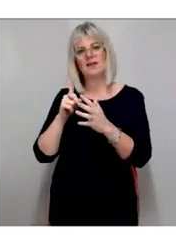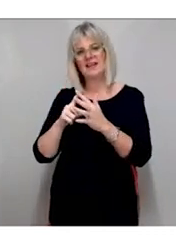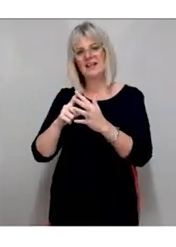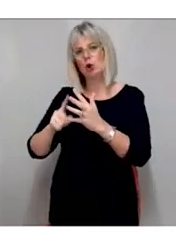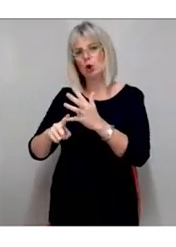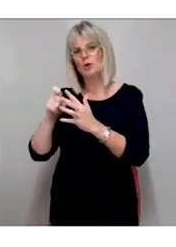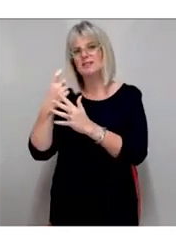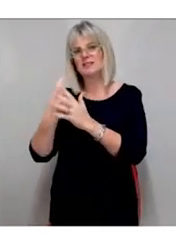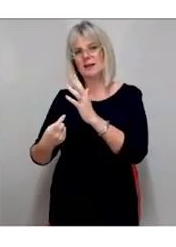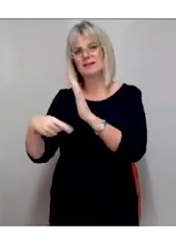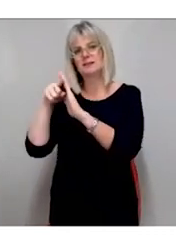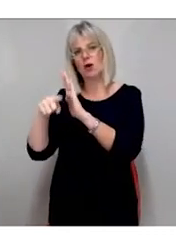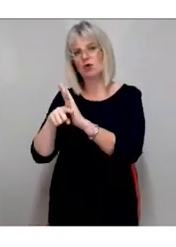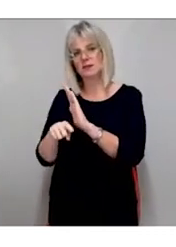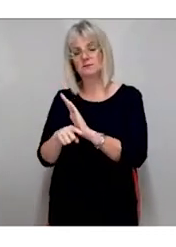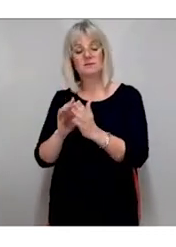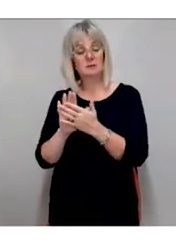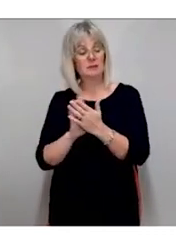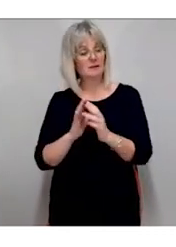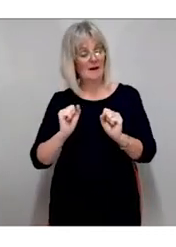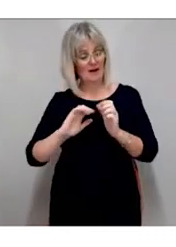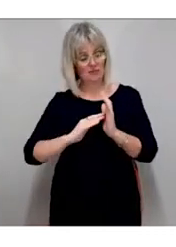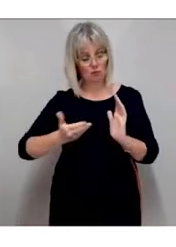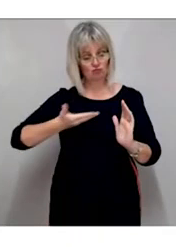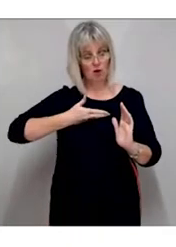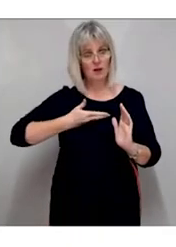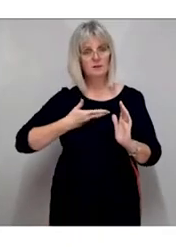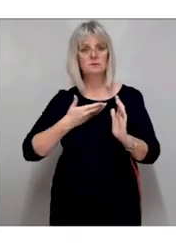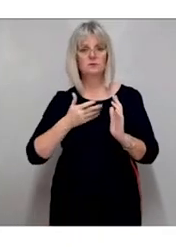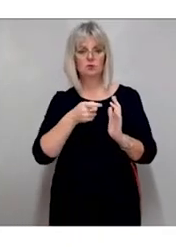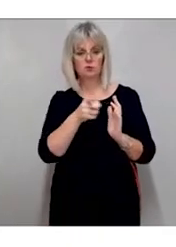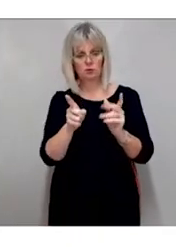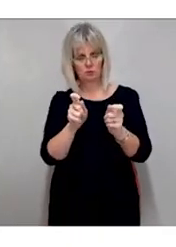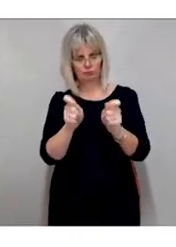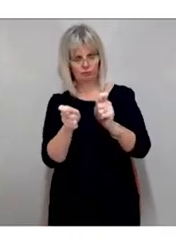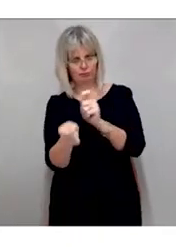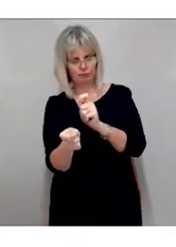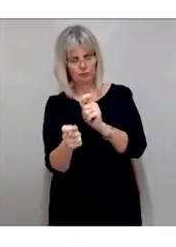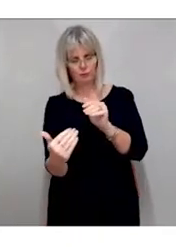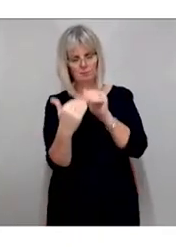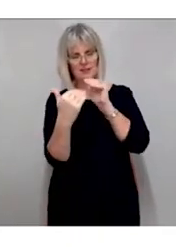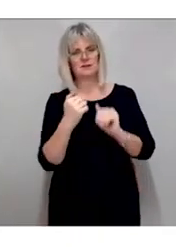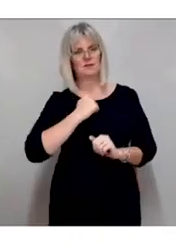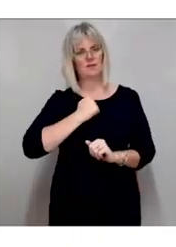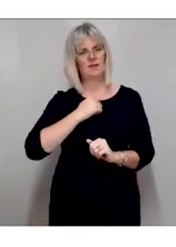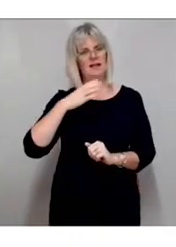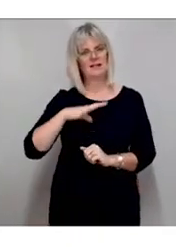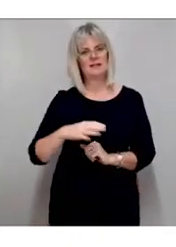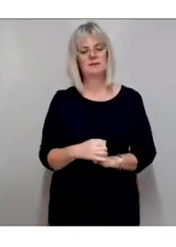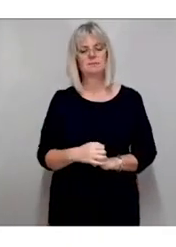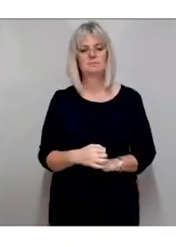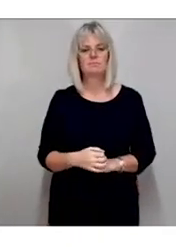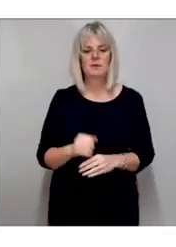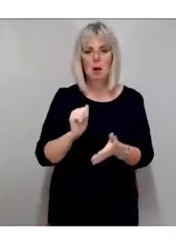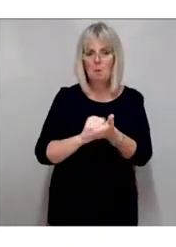accommodated and receive information adjusted to their needs. Educators, publishers, government banks